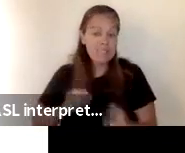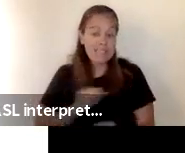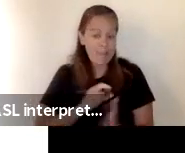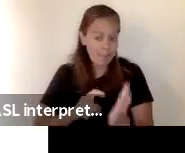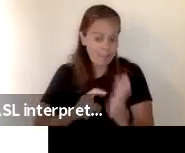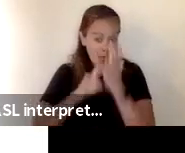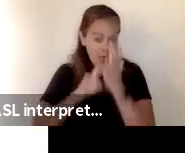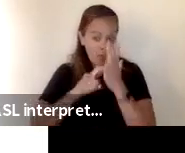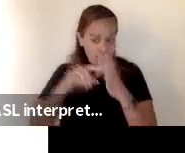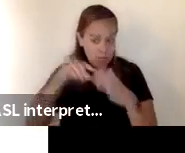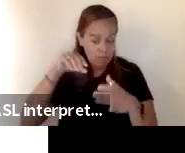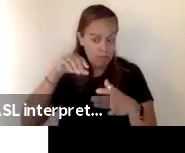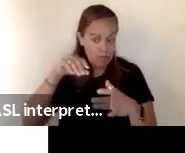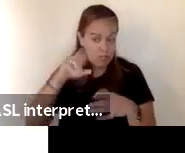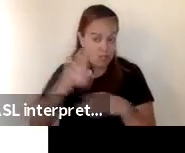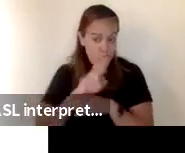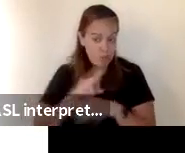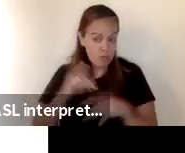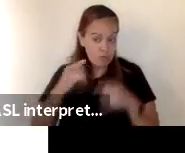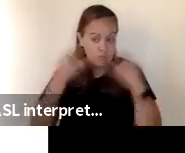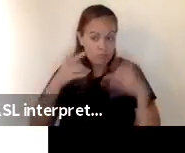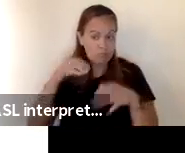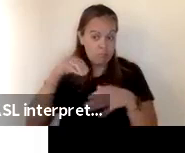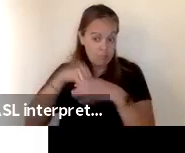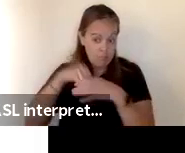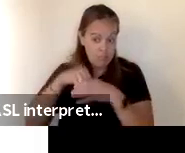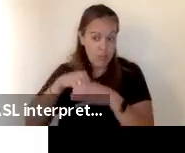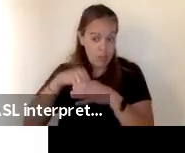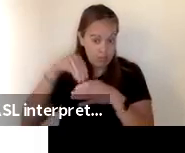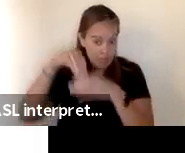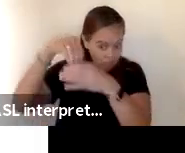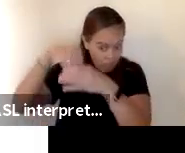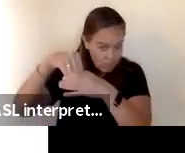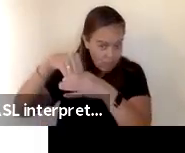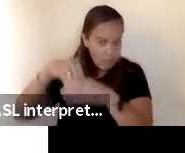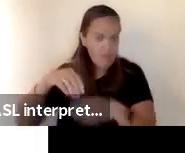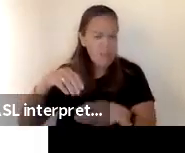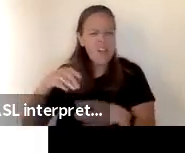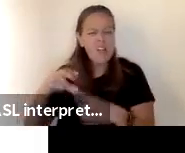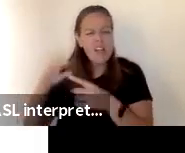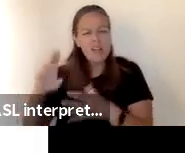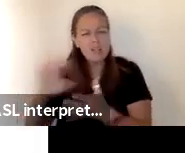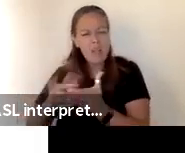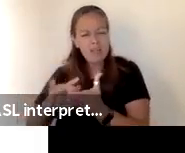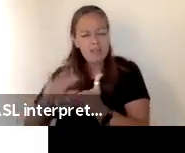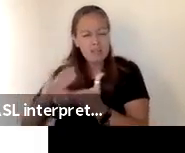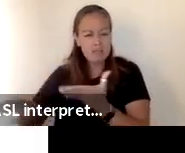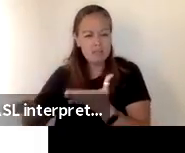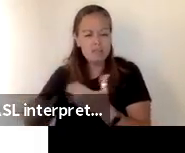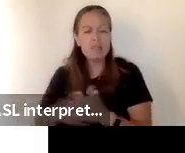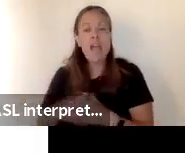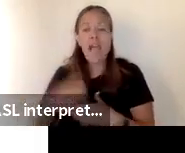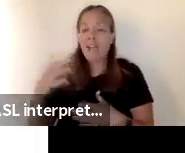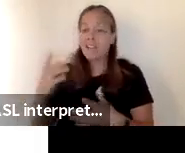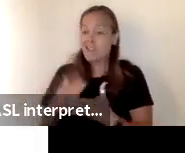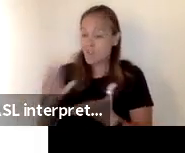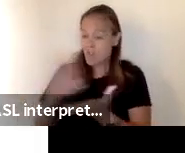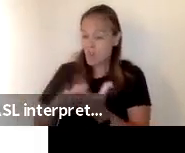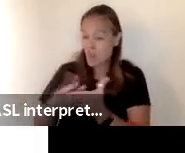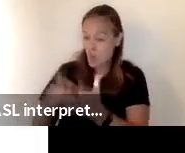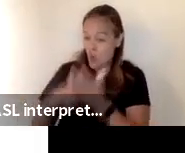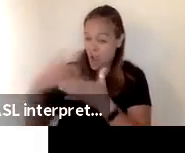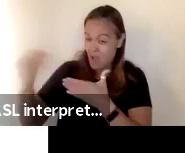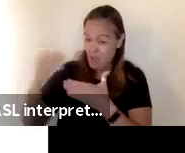indoors unless they're medically exempt some schools may require masking outdoors as well and that's because